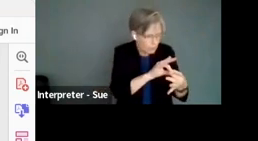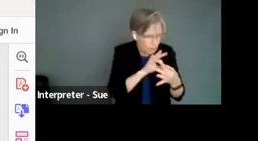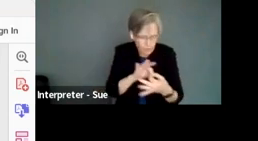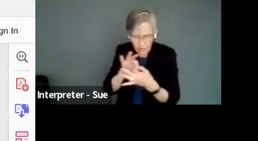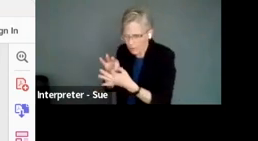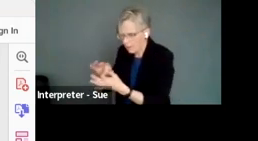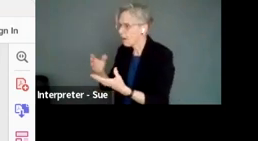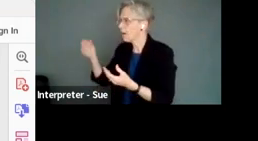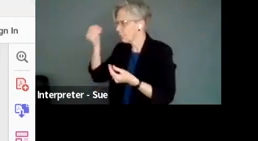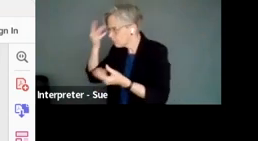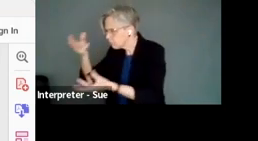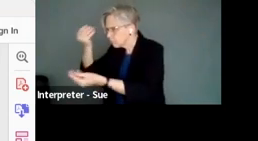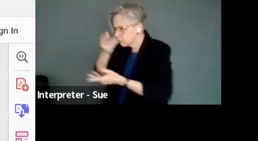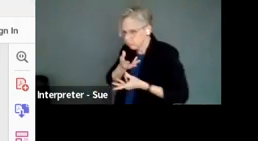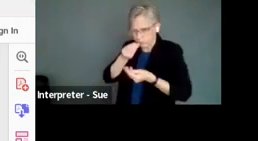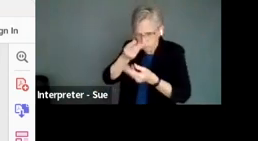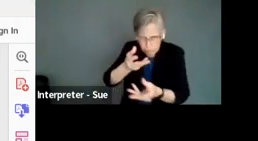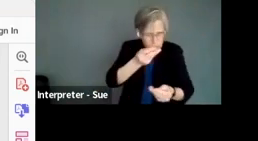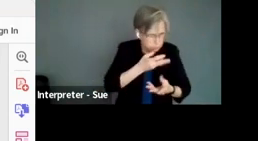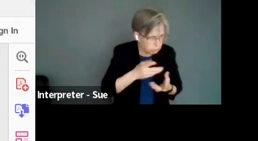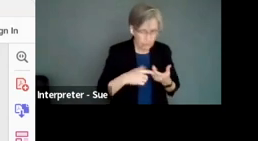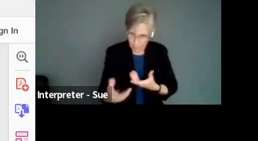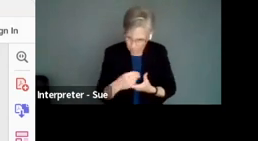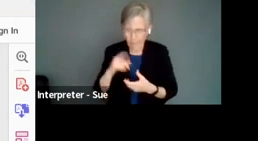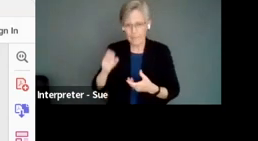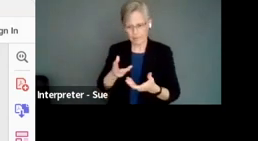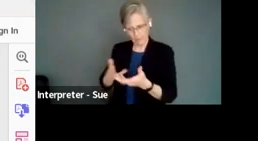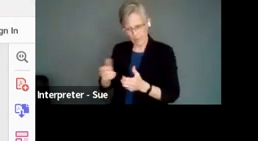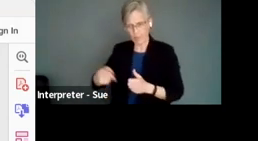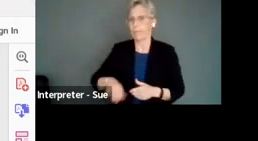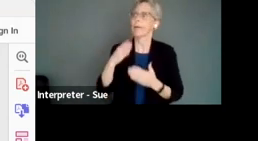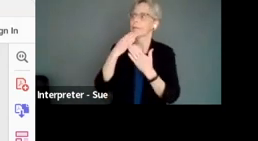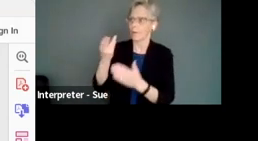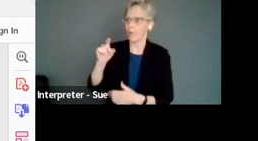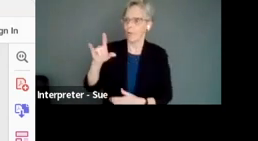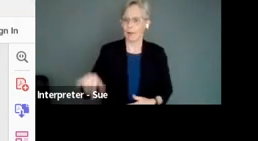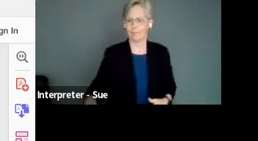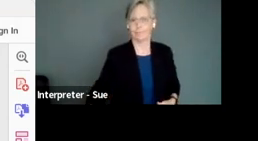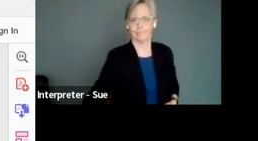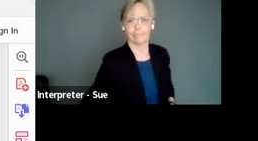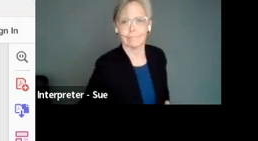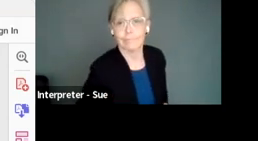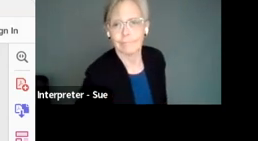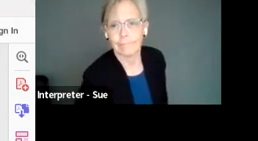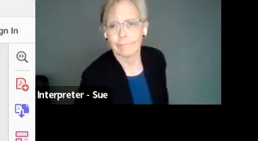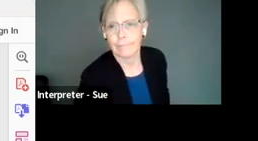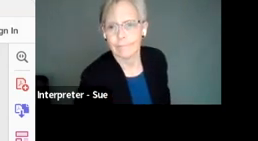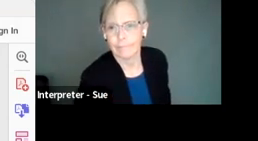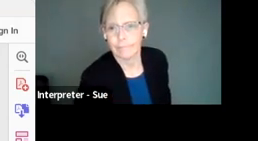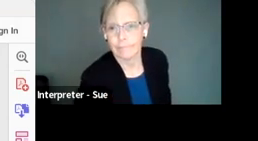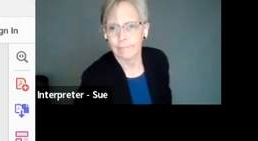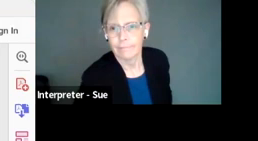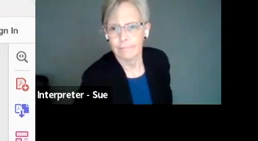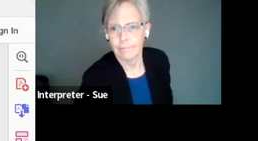the communities you're endeavoring to be inclusive of. Awesome. Thank you, Holly. Okay. Next slide.